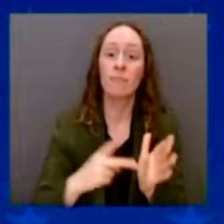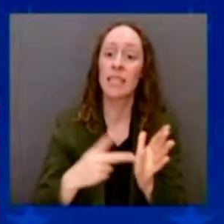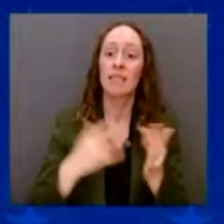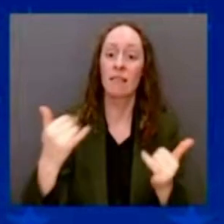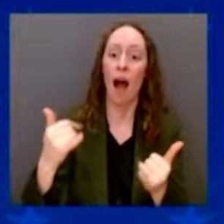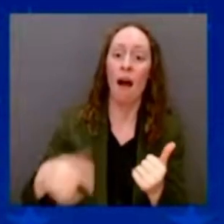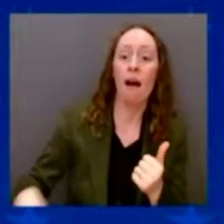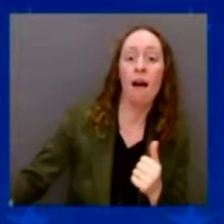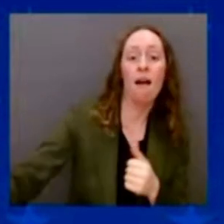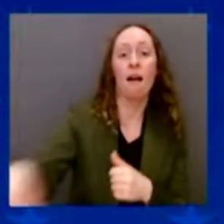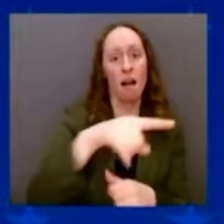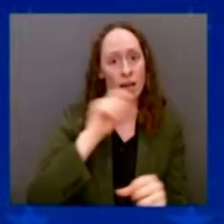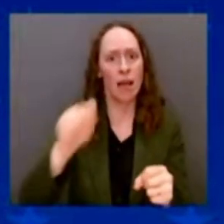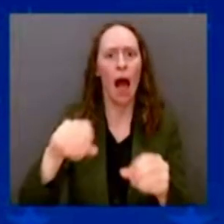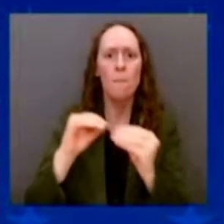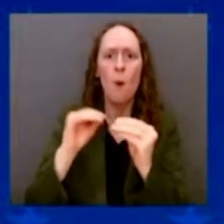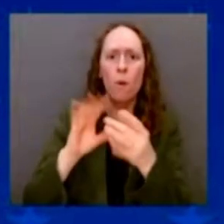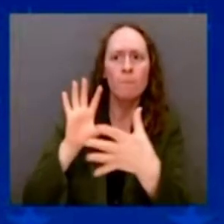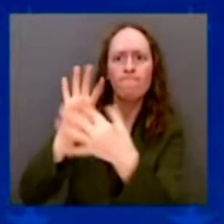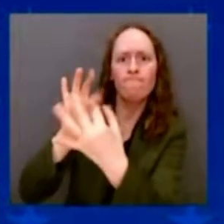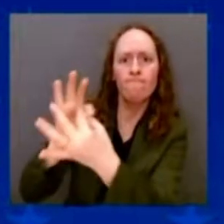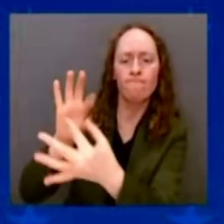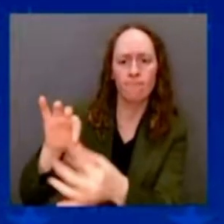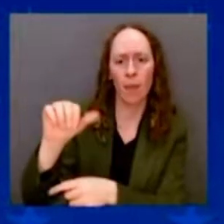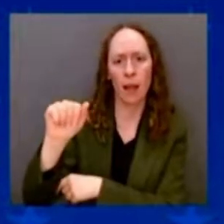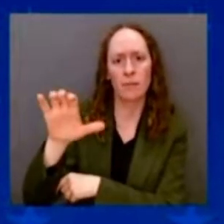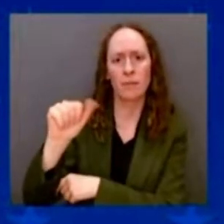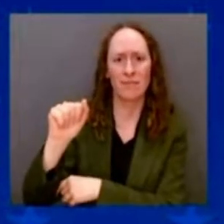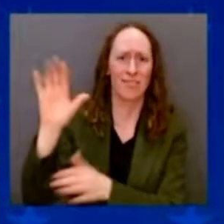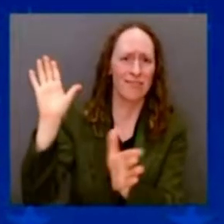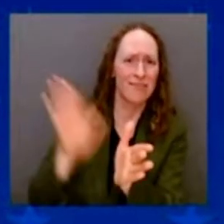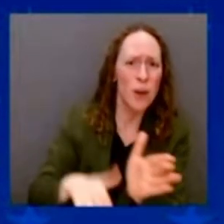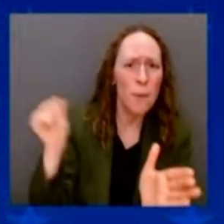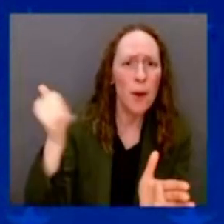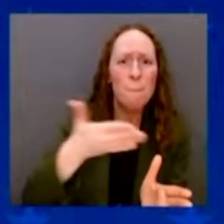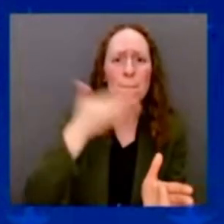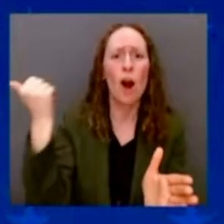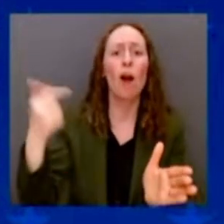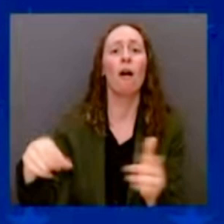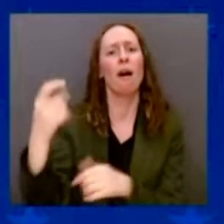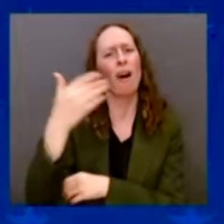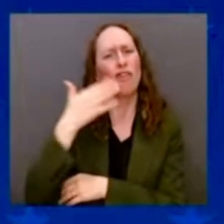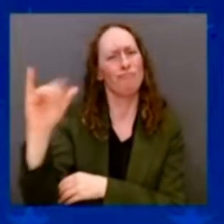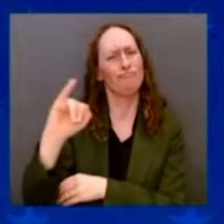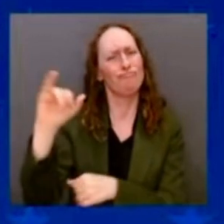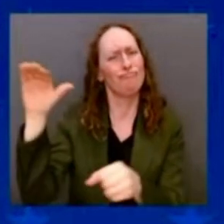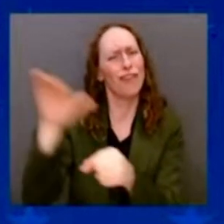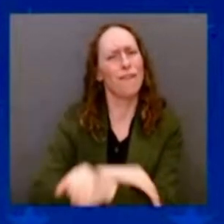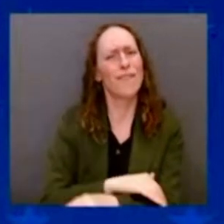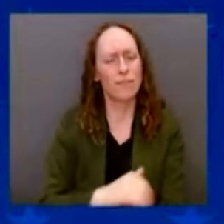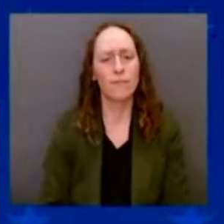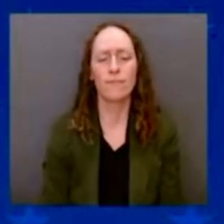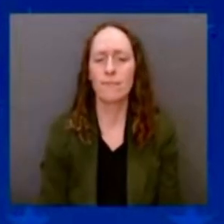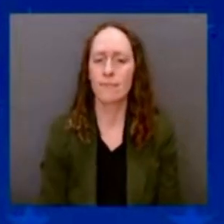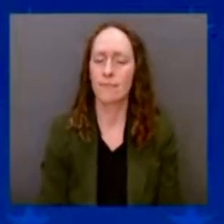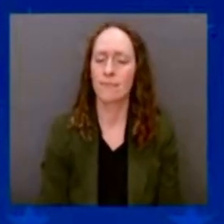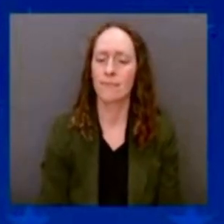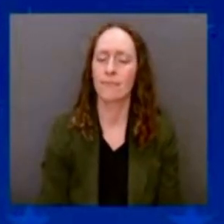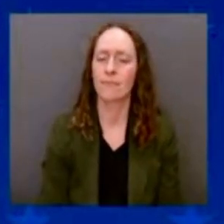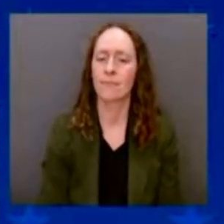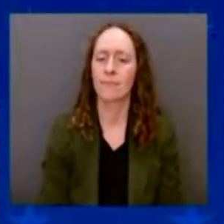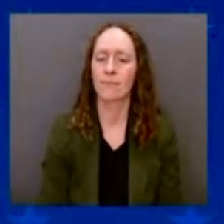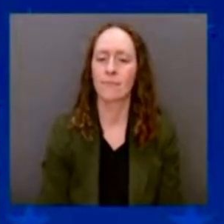year for better coverage at better prices. My budget is going to make those savings permanent. We passed them up till now, but they'll